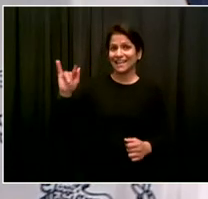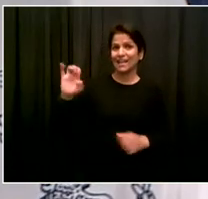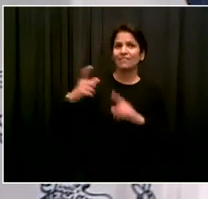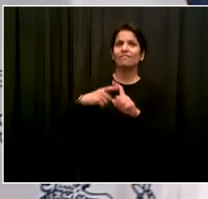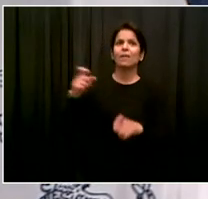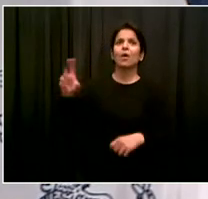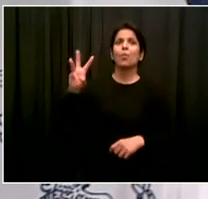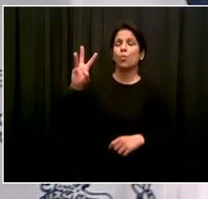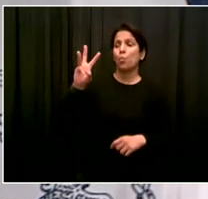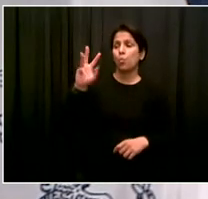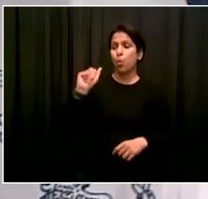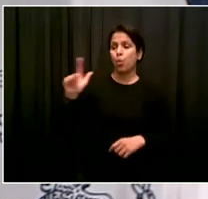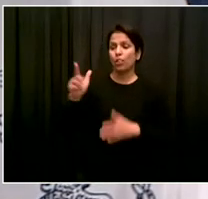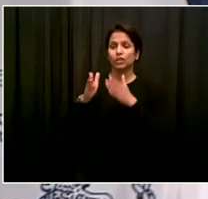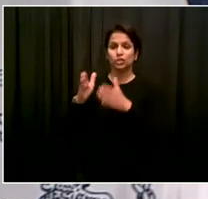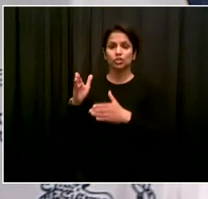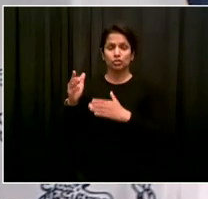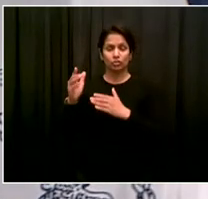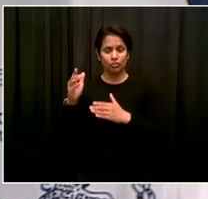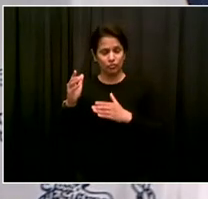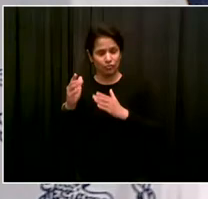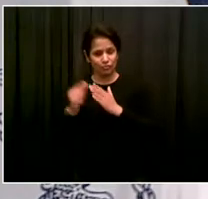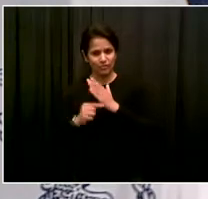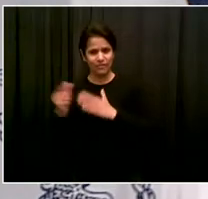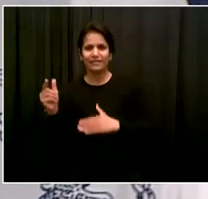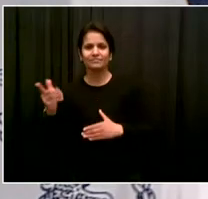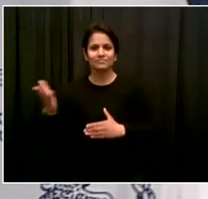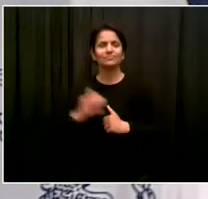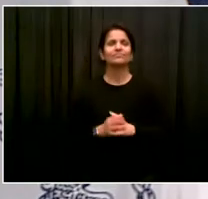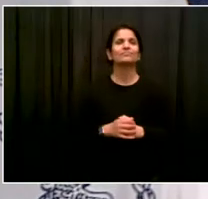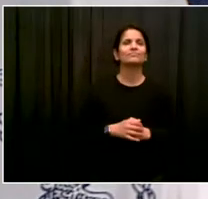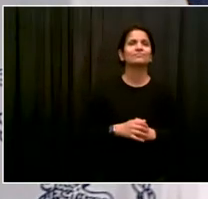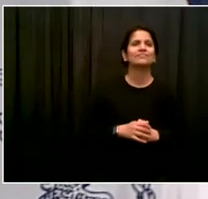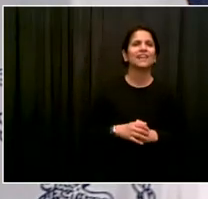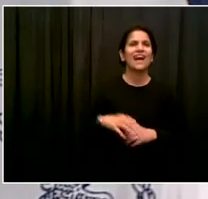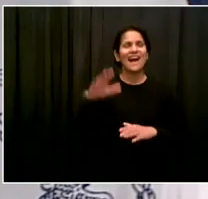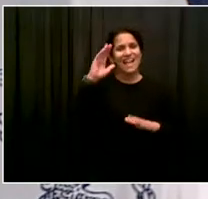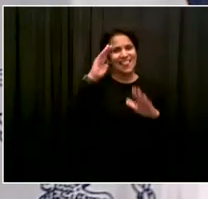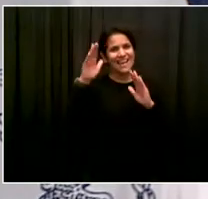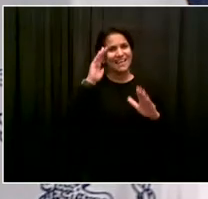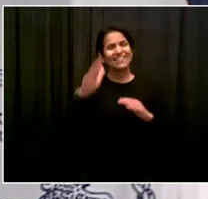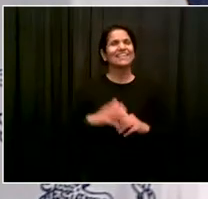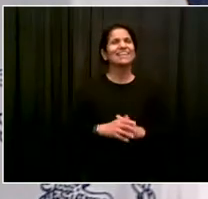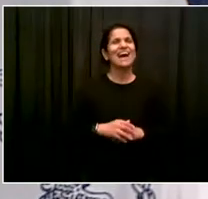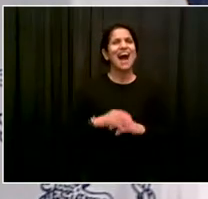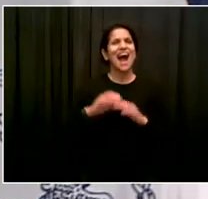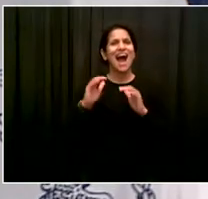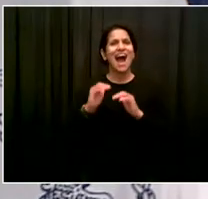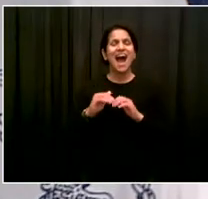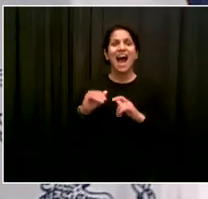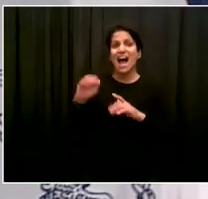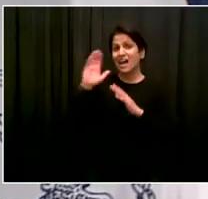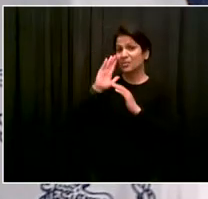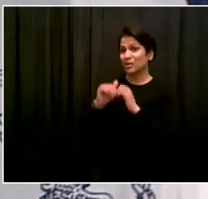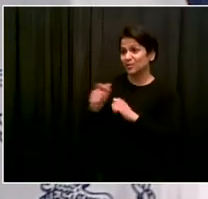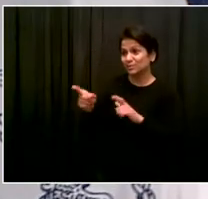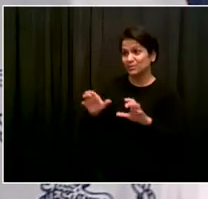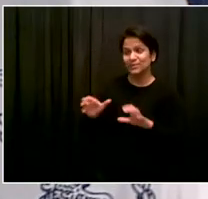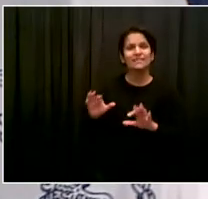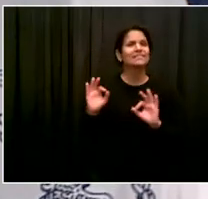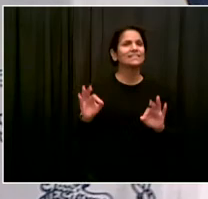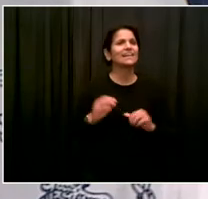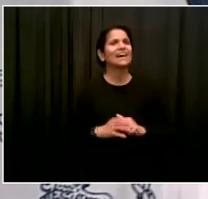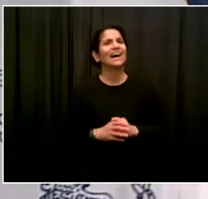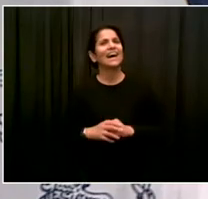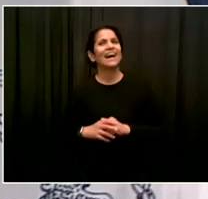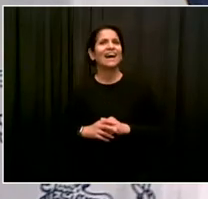Hello? Hello? Can you hear me? Yeah, Katie. How are you doing today? I'm doing great. Thank you. The still of you talking to a garbage can, that